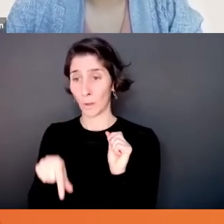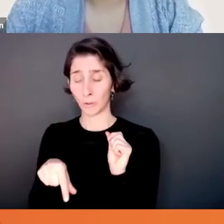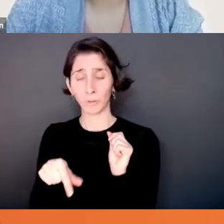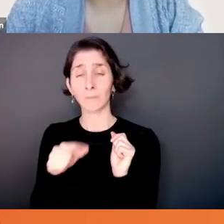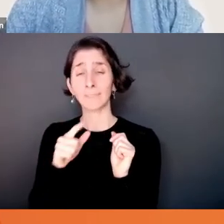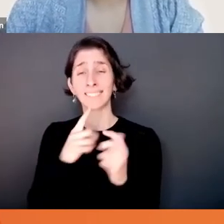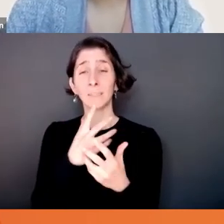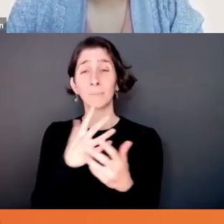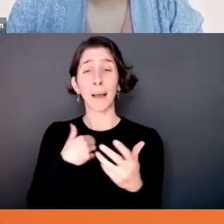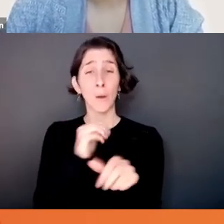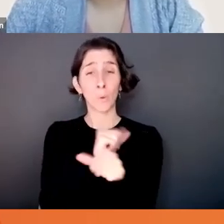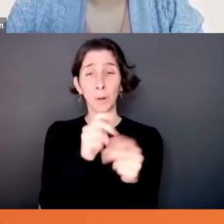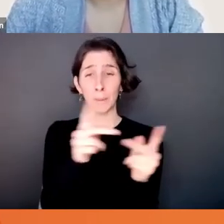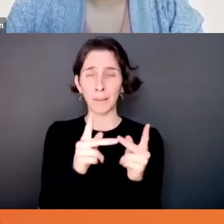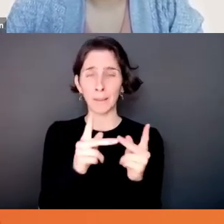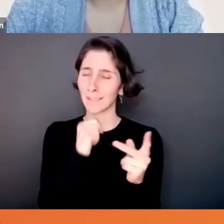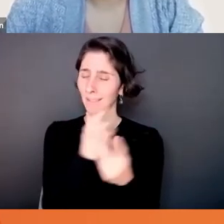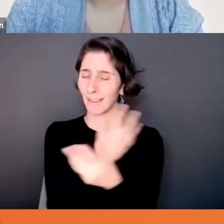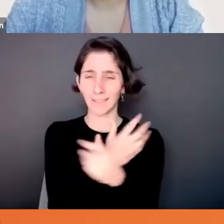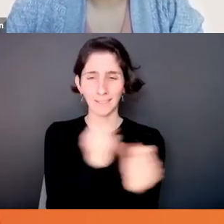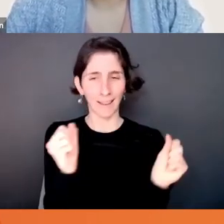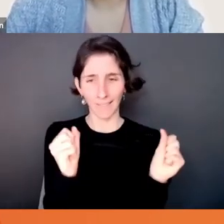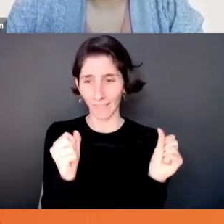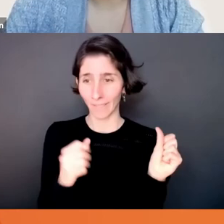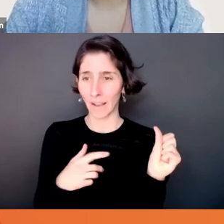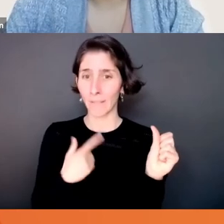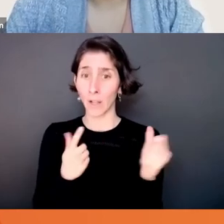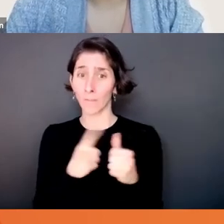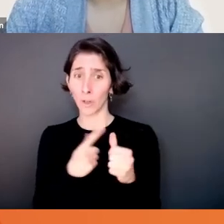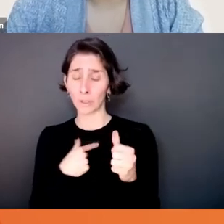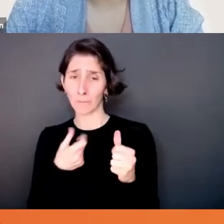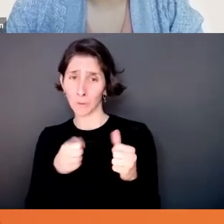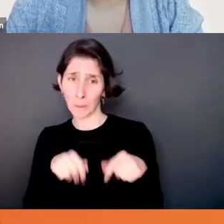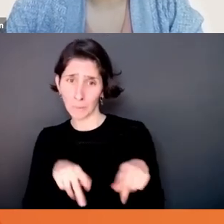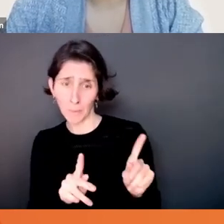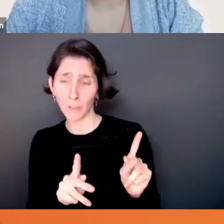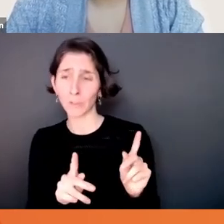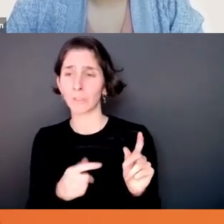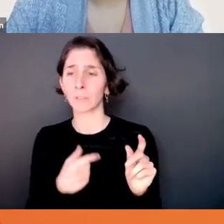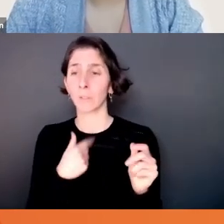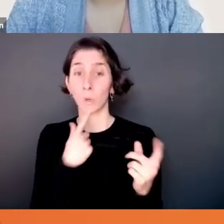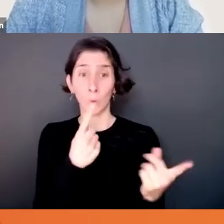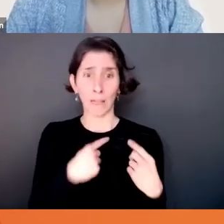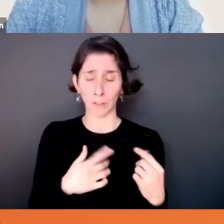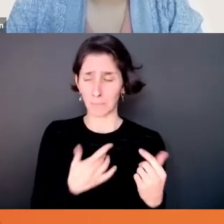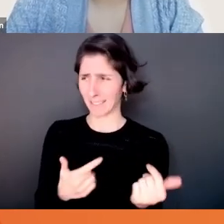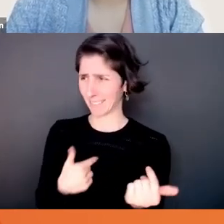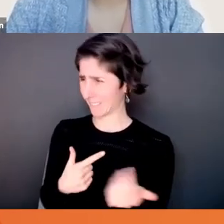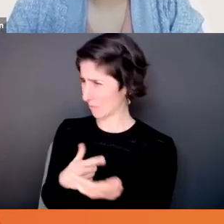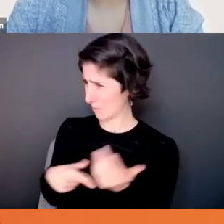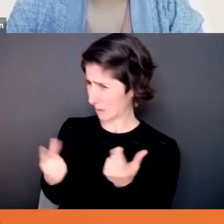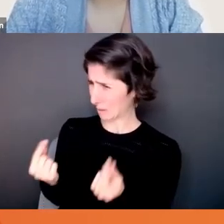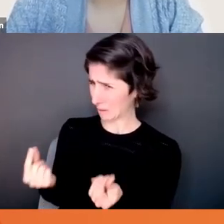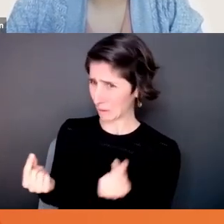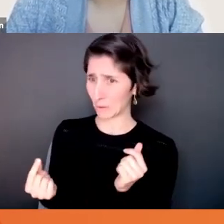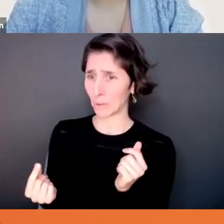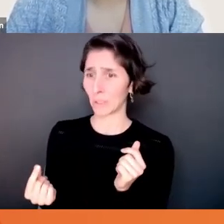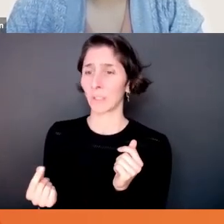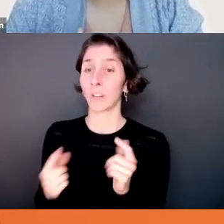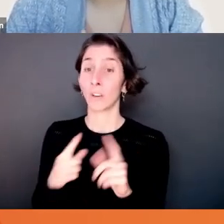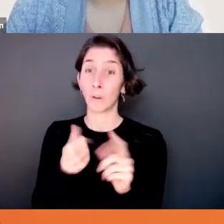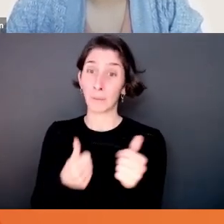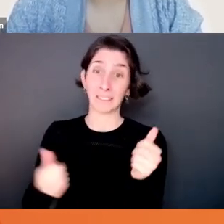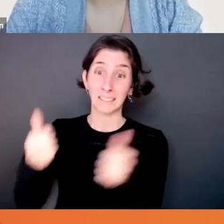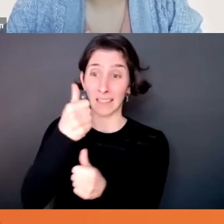for forgiveness rather than permission reactions to my innovation comes in the form of you did what that's incredible from execs and